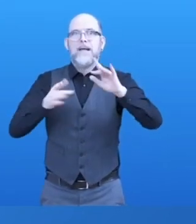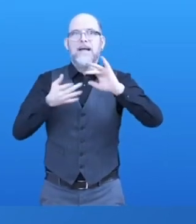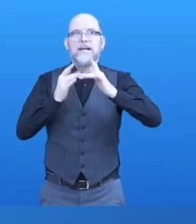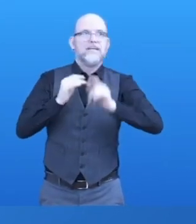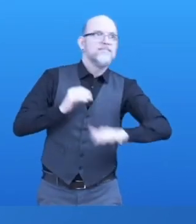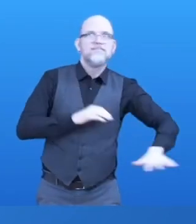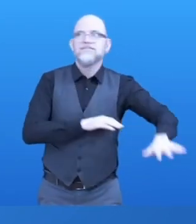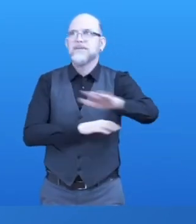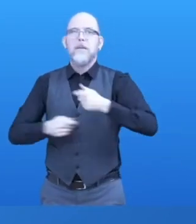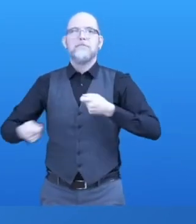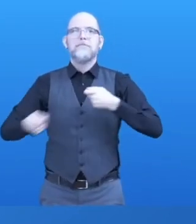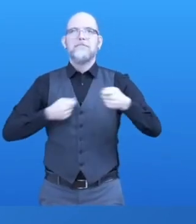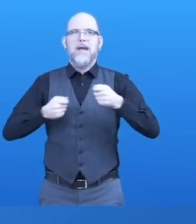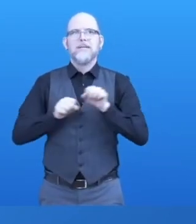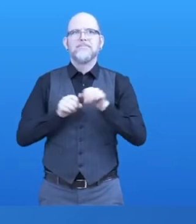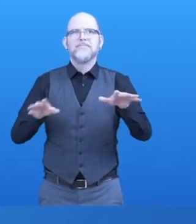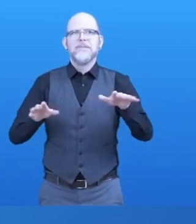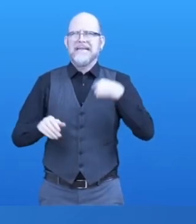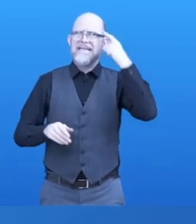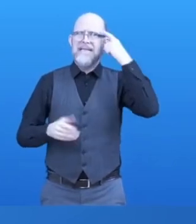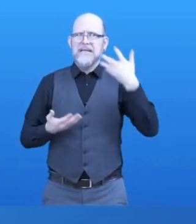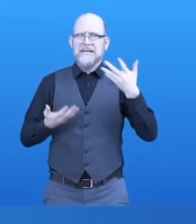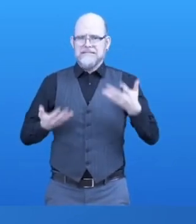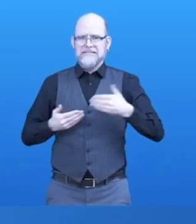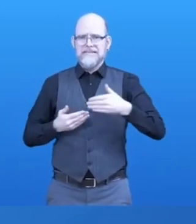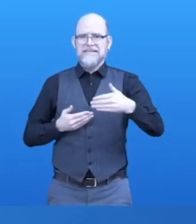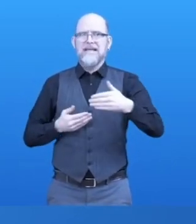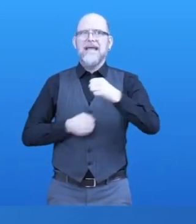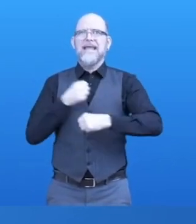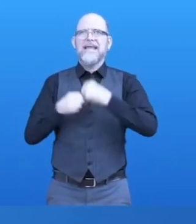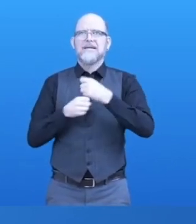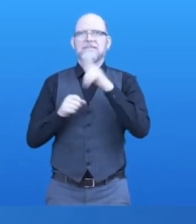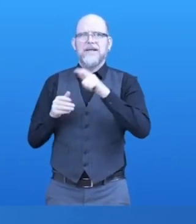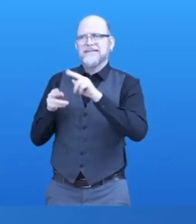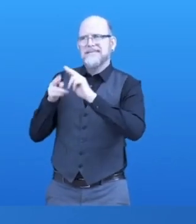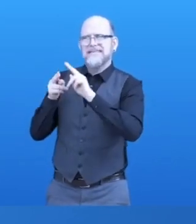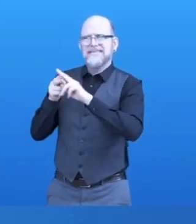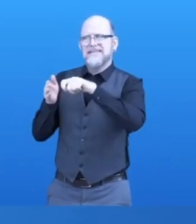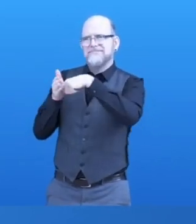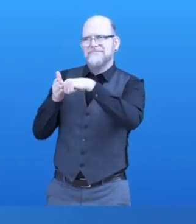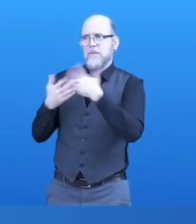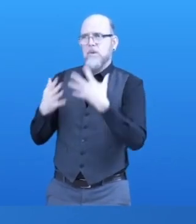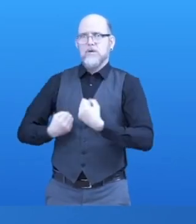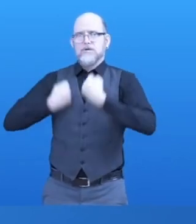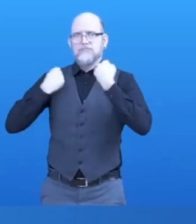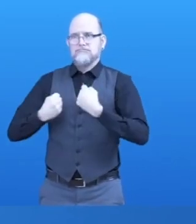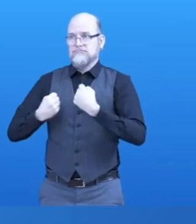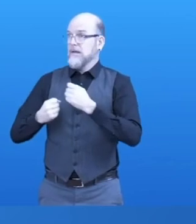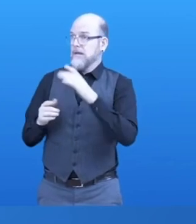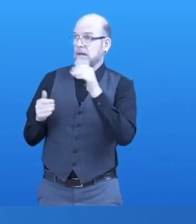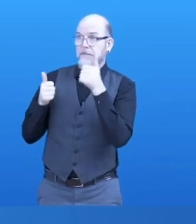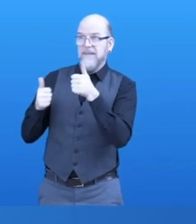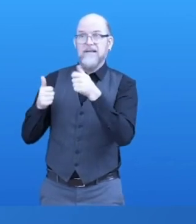However, we are still improving functionality and stability to make it market ready this year.